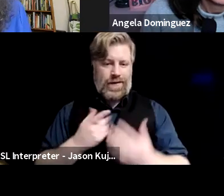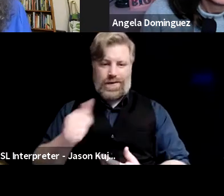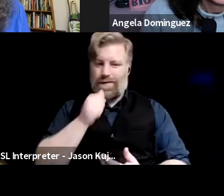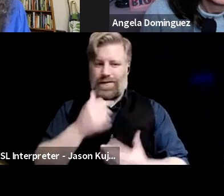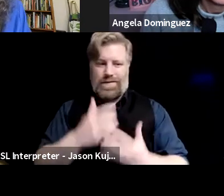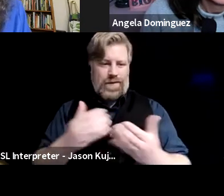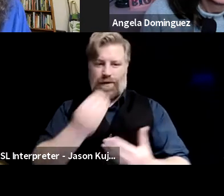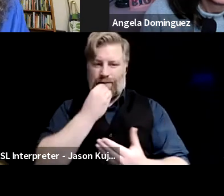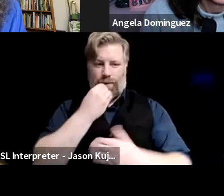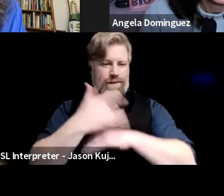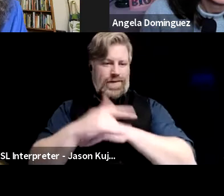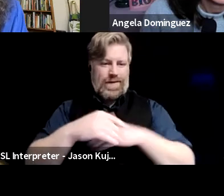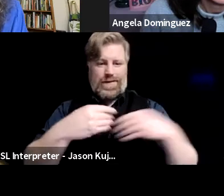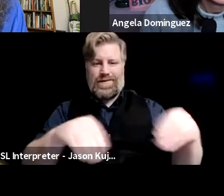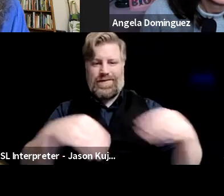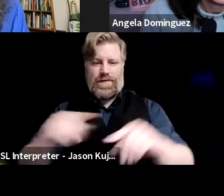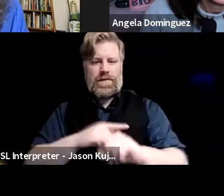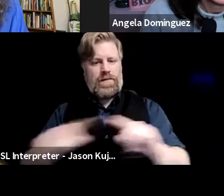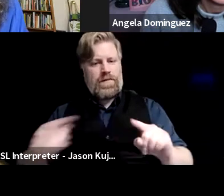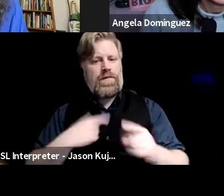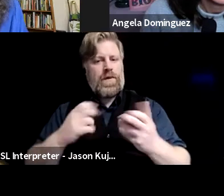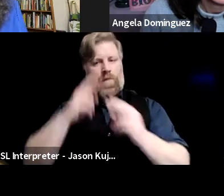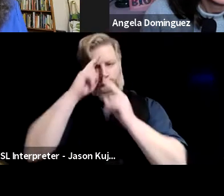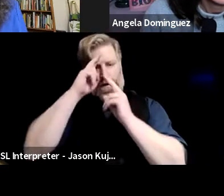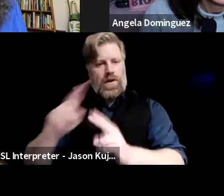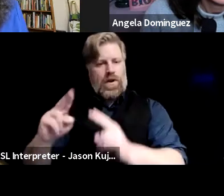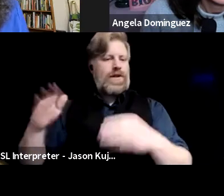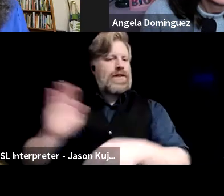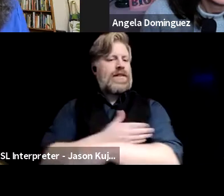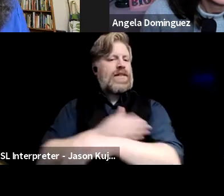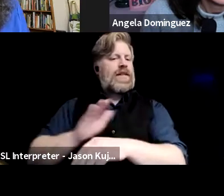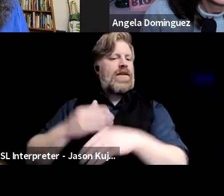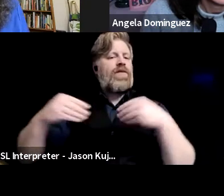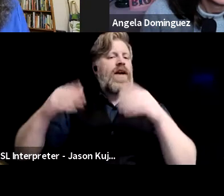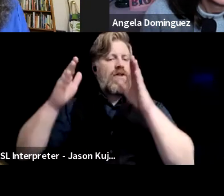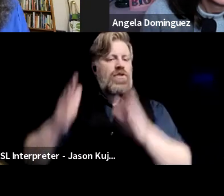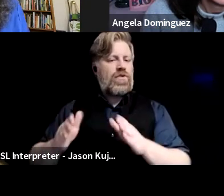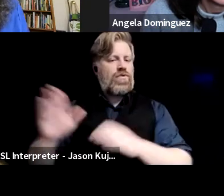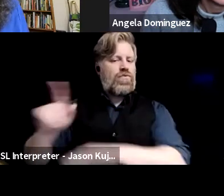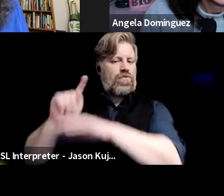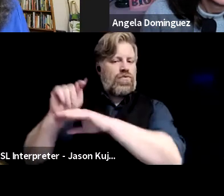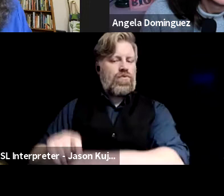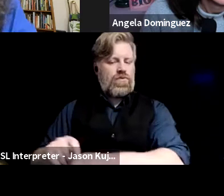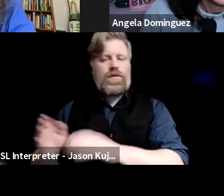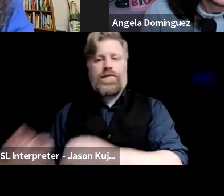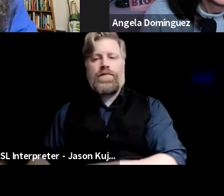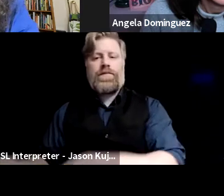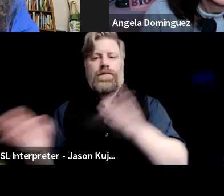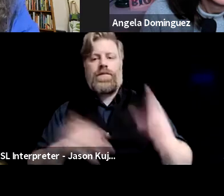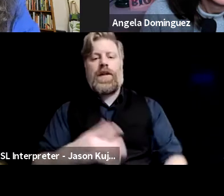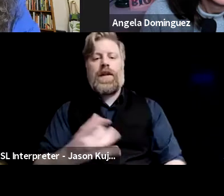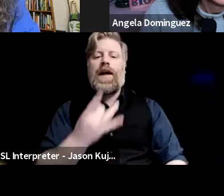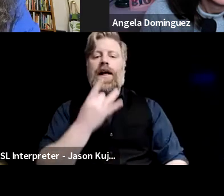but I wanted to honor the tradition of the singing vendors. And then light for all with, uh, uh, real colon